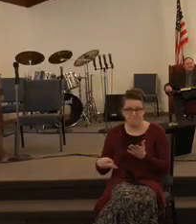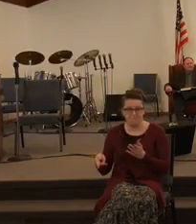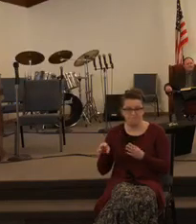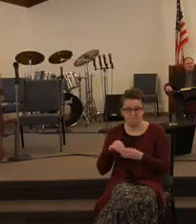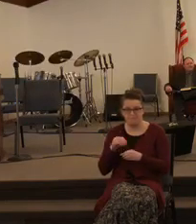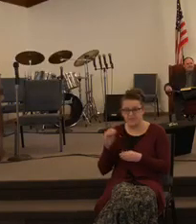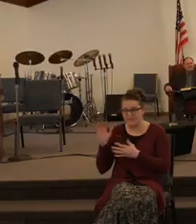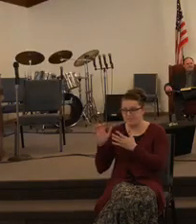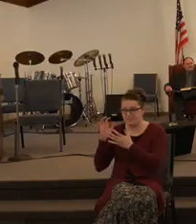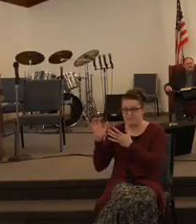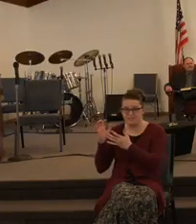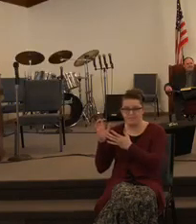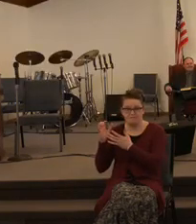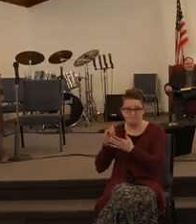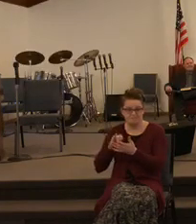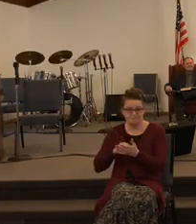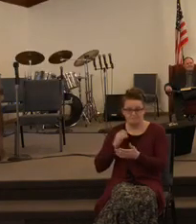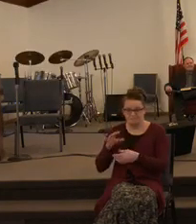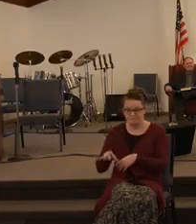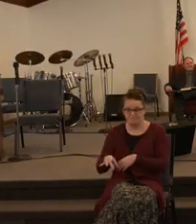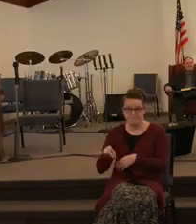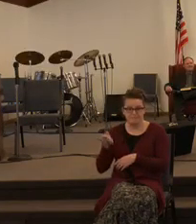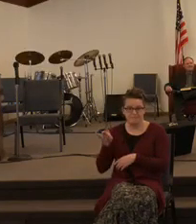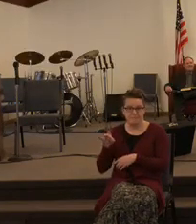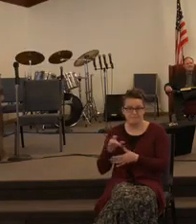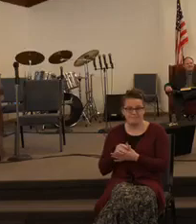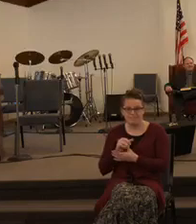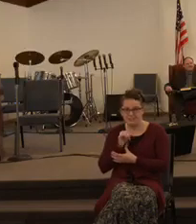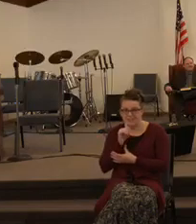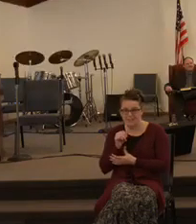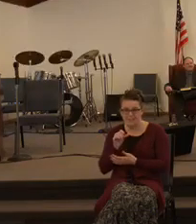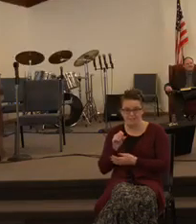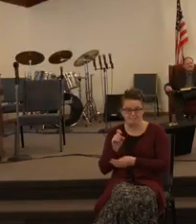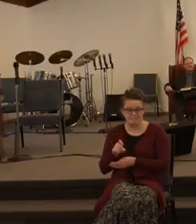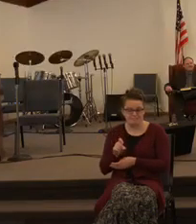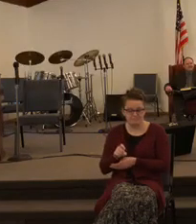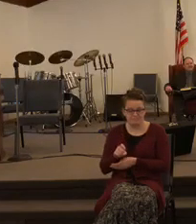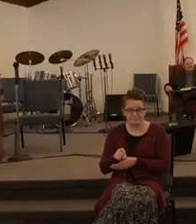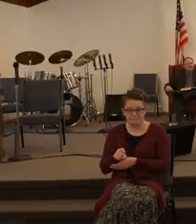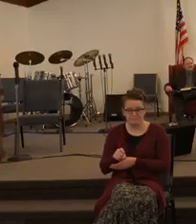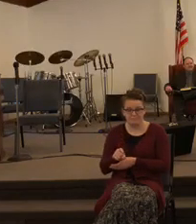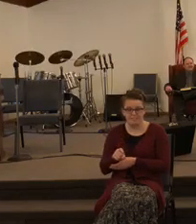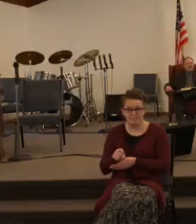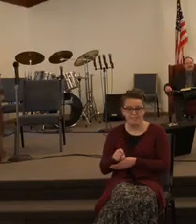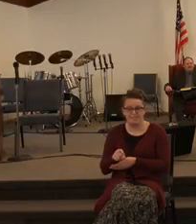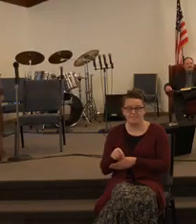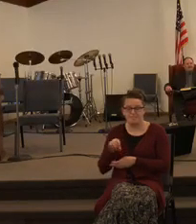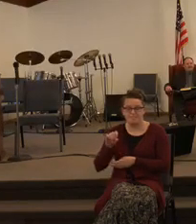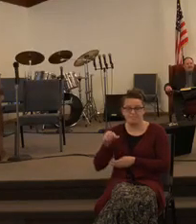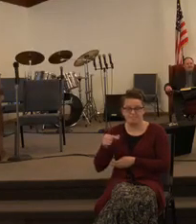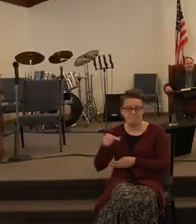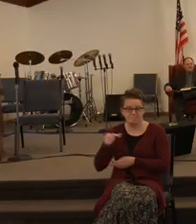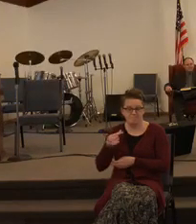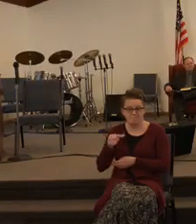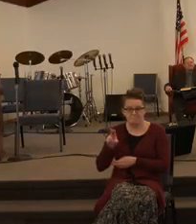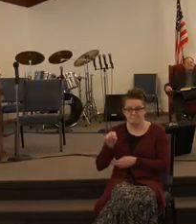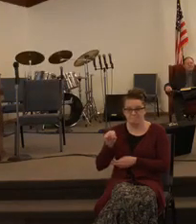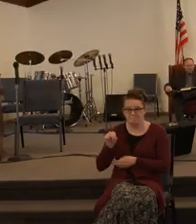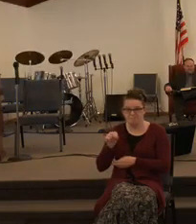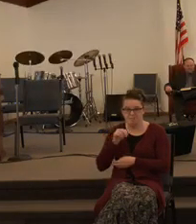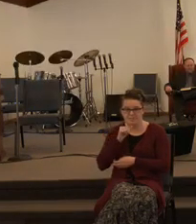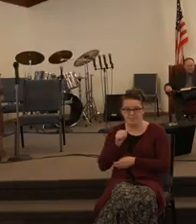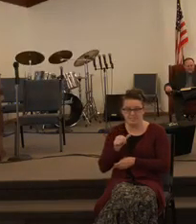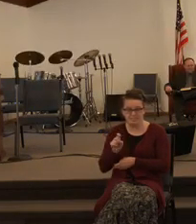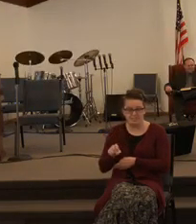and they just went out and picked them up. Didn't need a shotgun. Didn't need any hunting